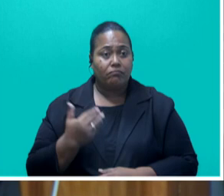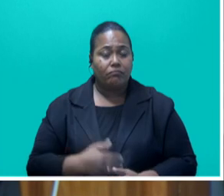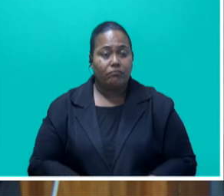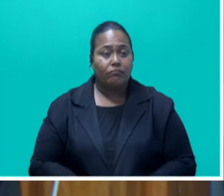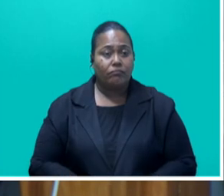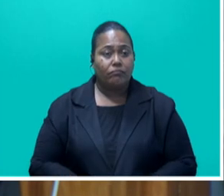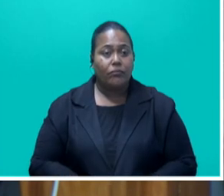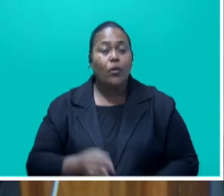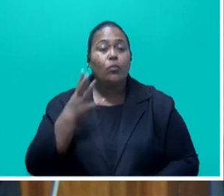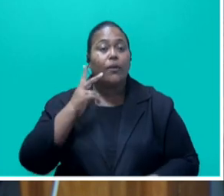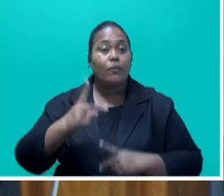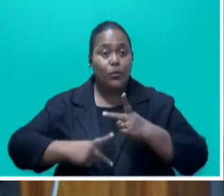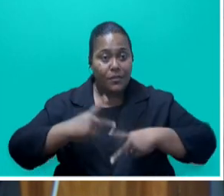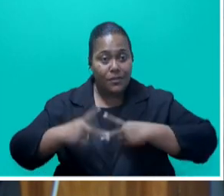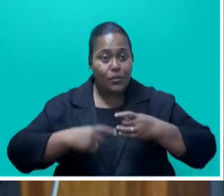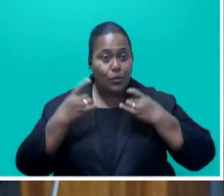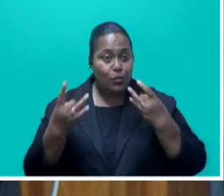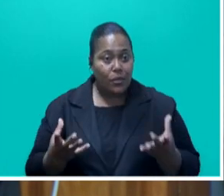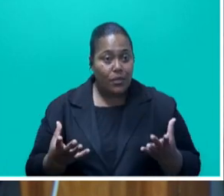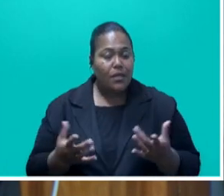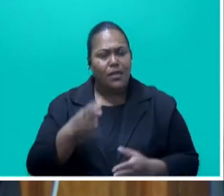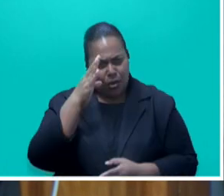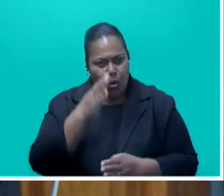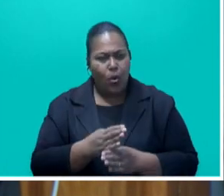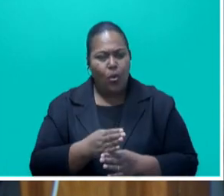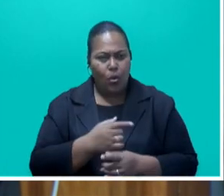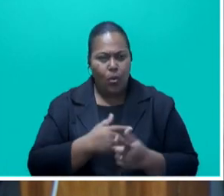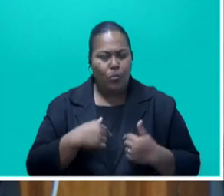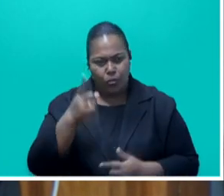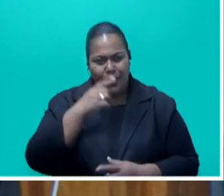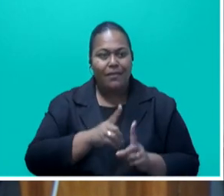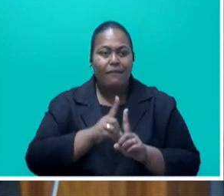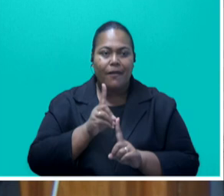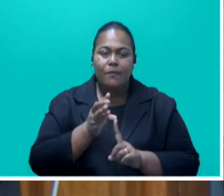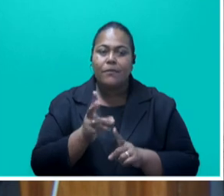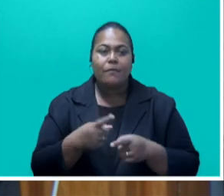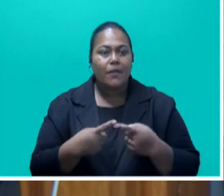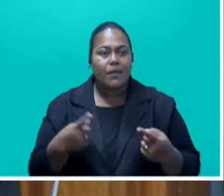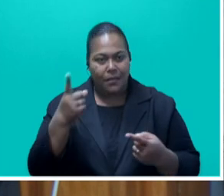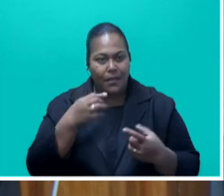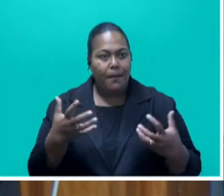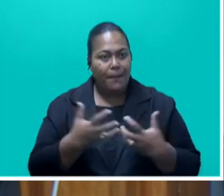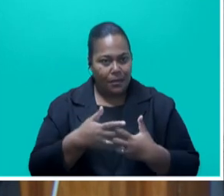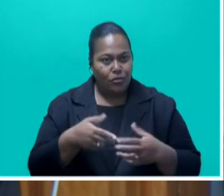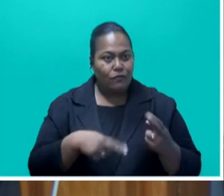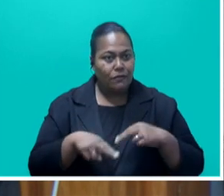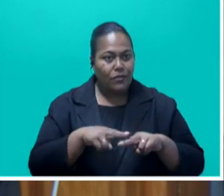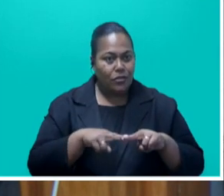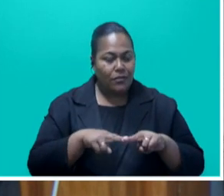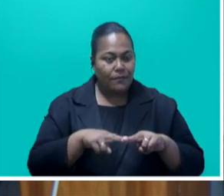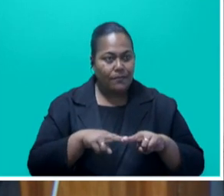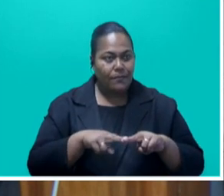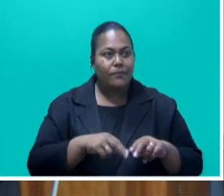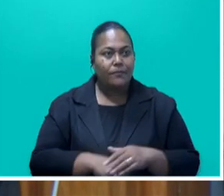when that process is ready, and hopefully we can develop something that will be perhaps